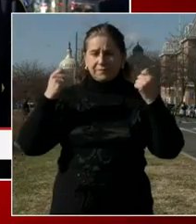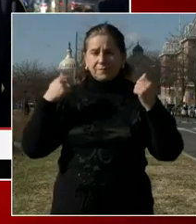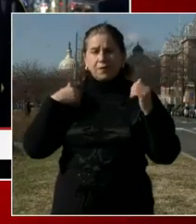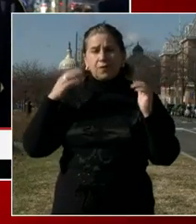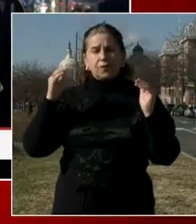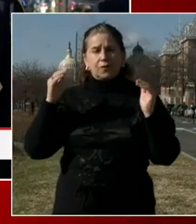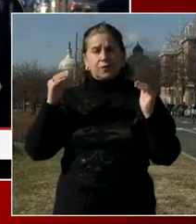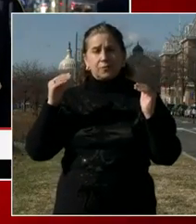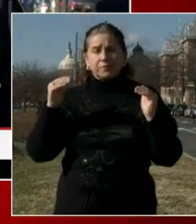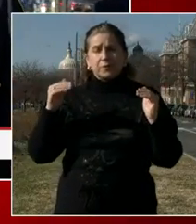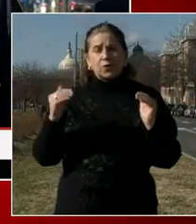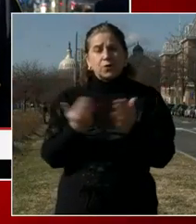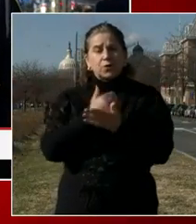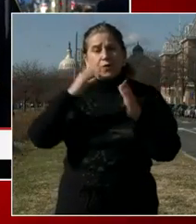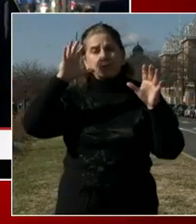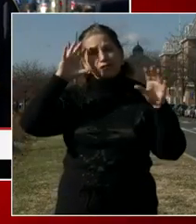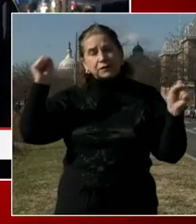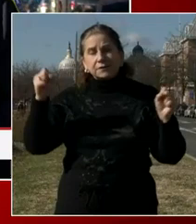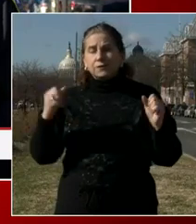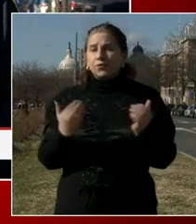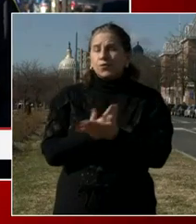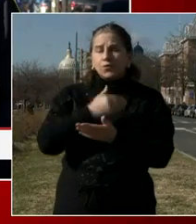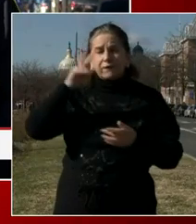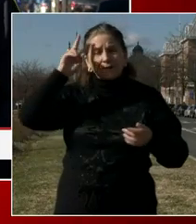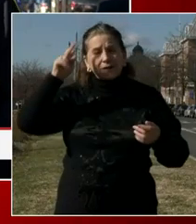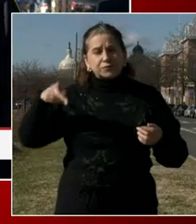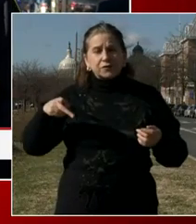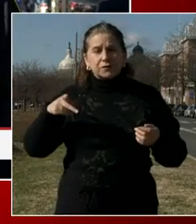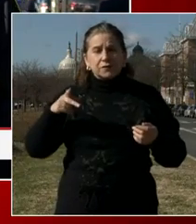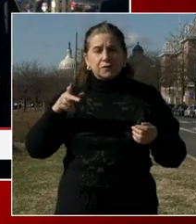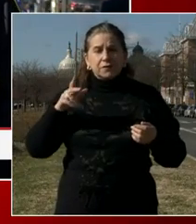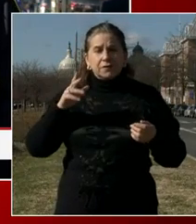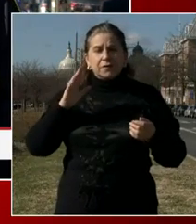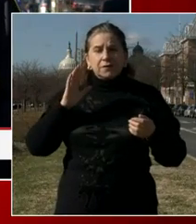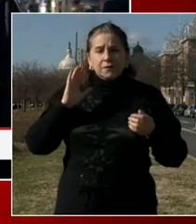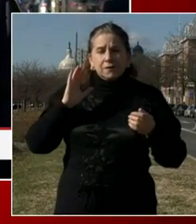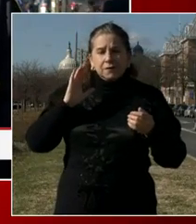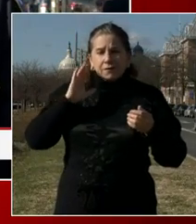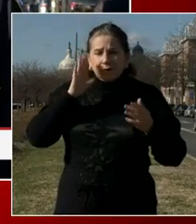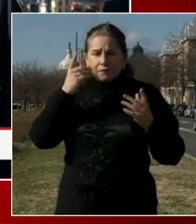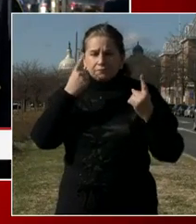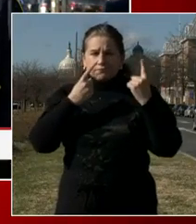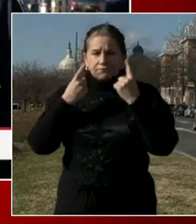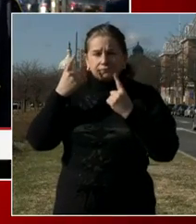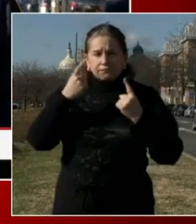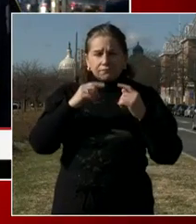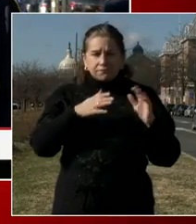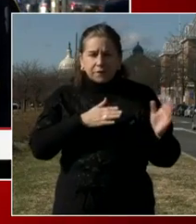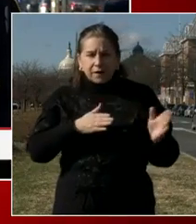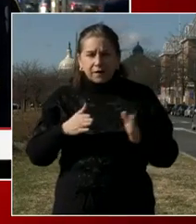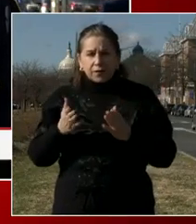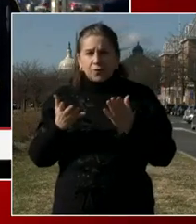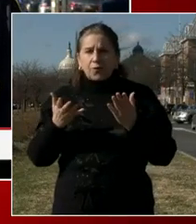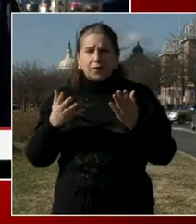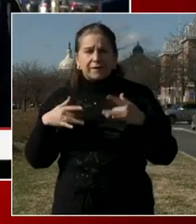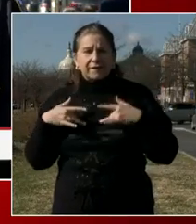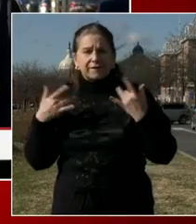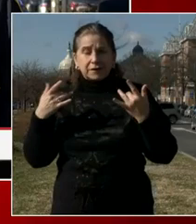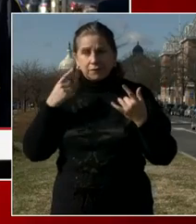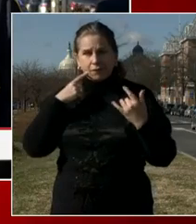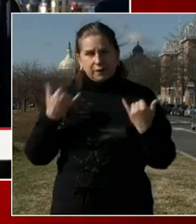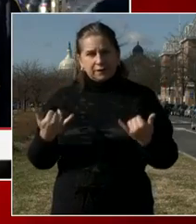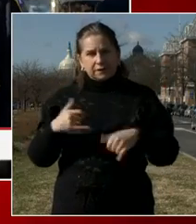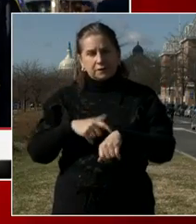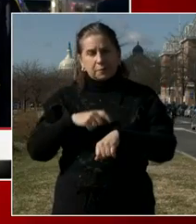new president and new vice president will rethink some of the events that are traditional for this time of year, like a